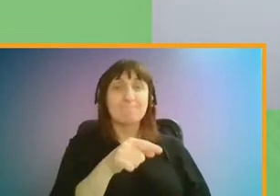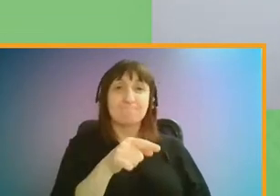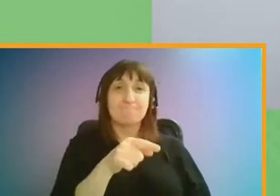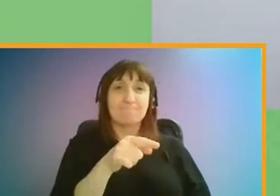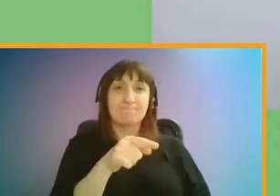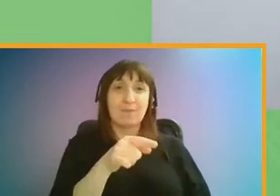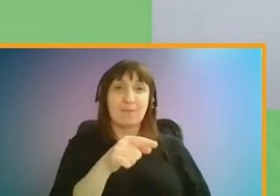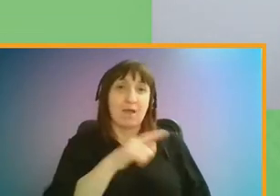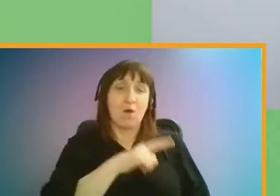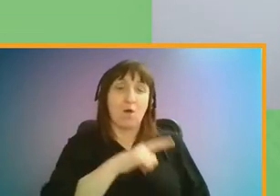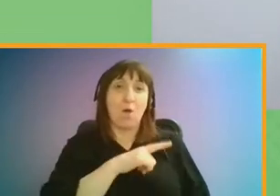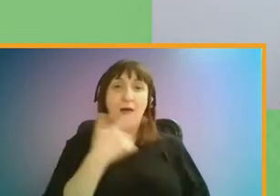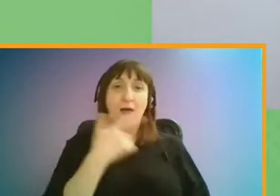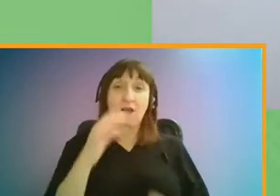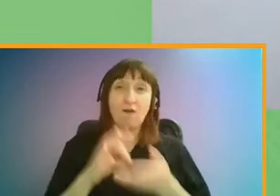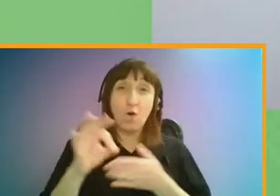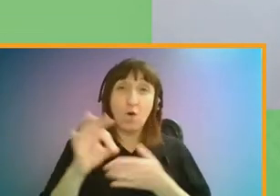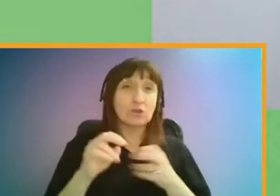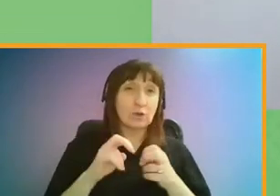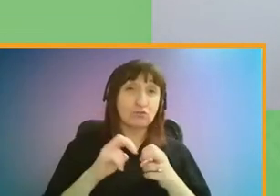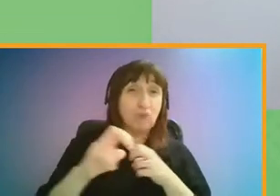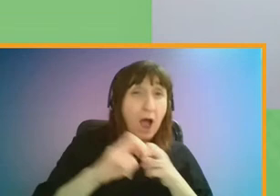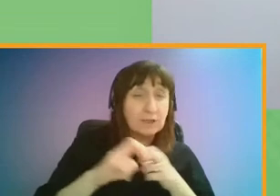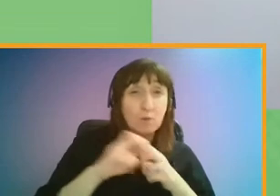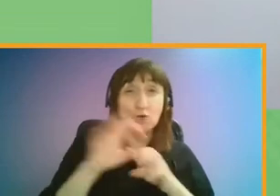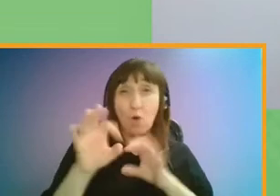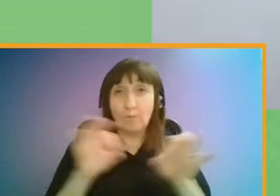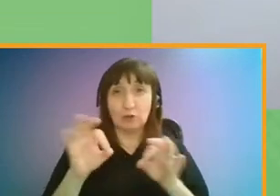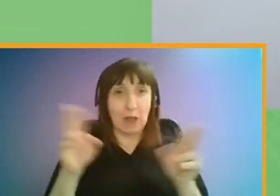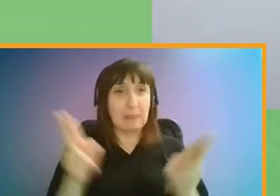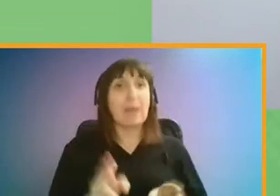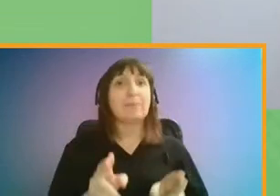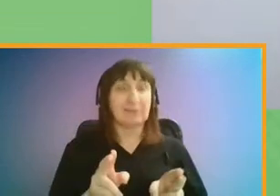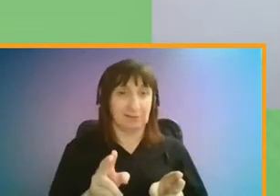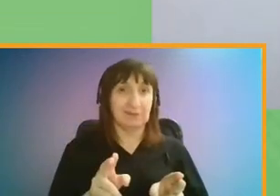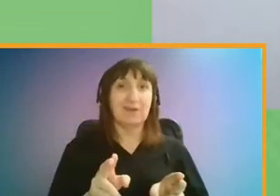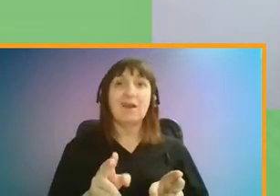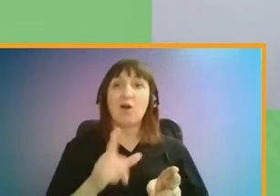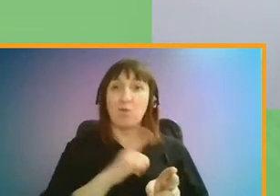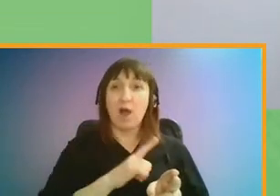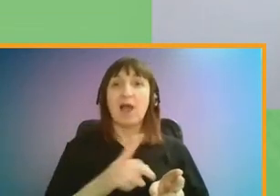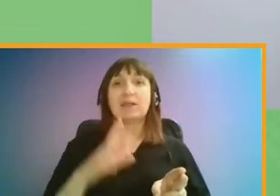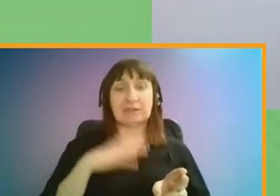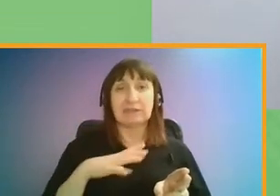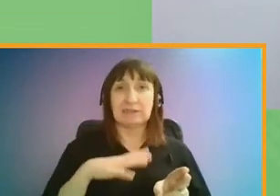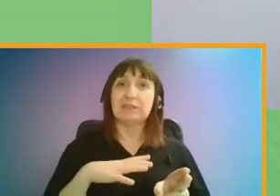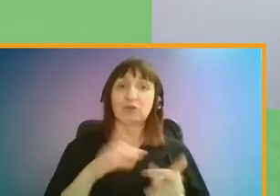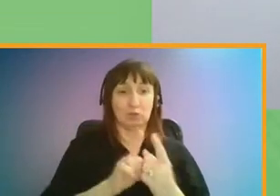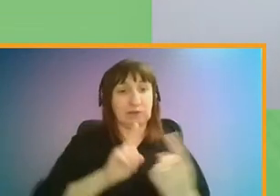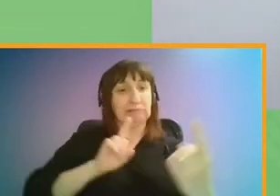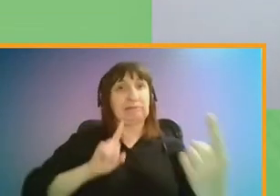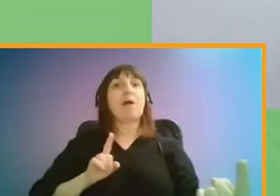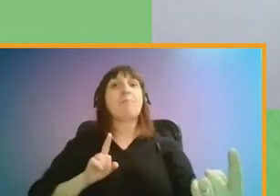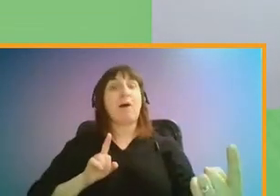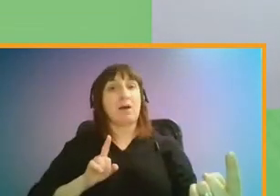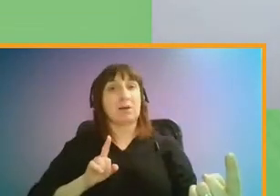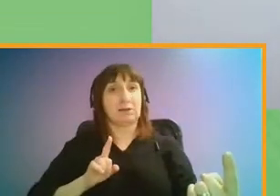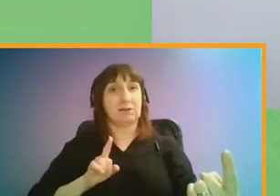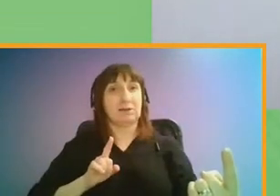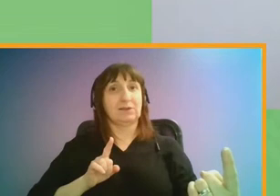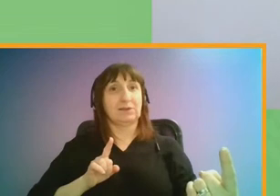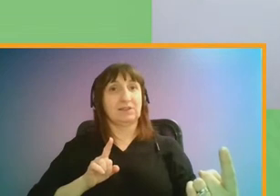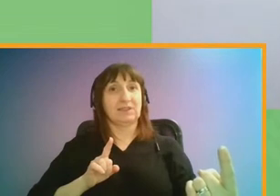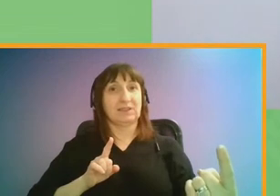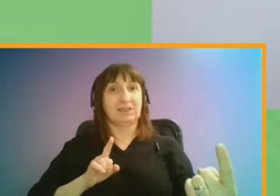affordable transport options are limited by the continuing need to stay apart and at risk of reduction due to